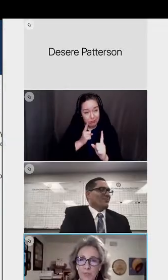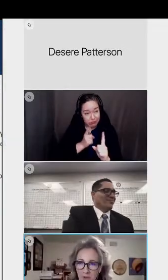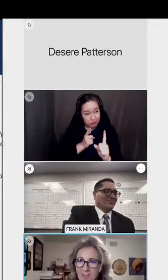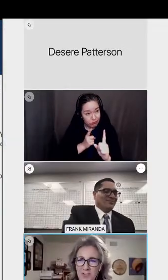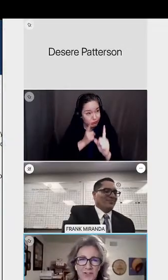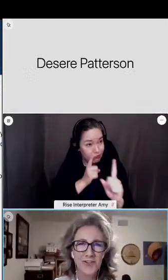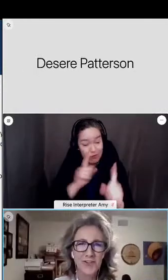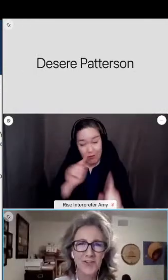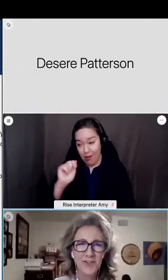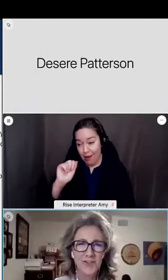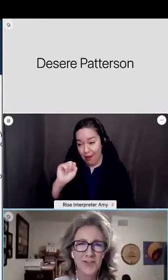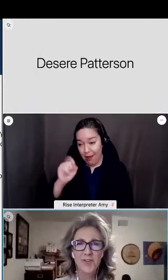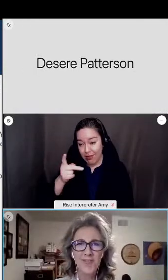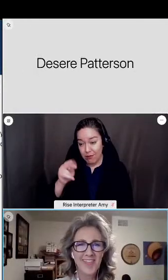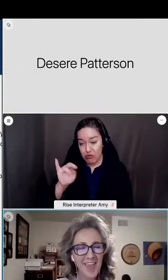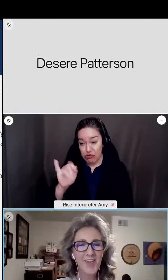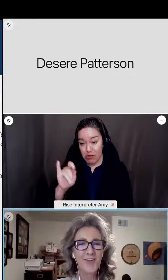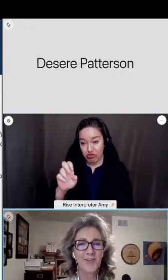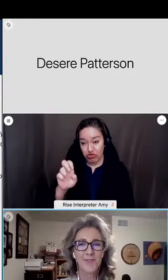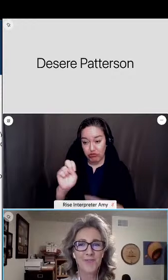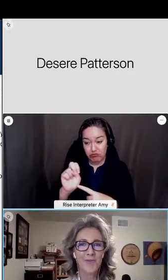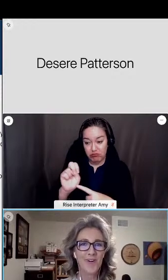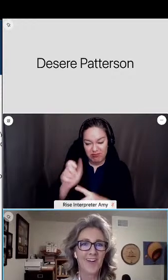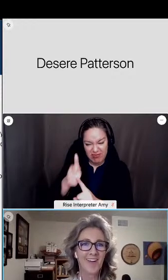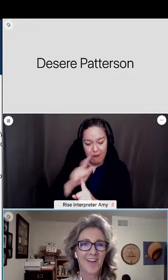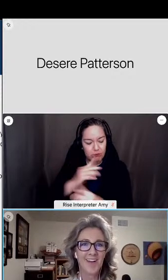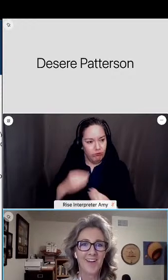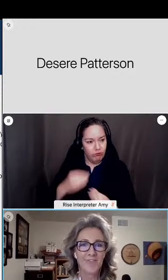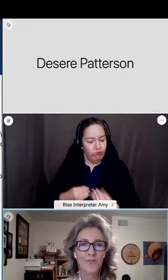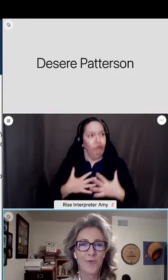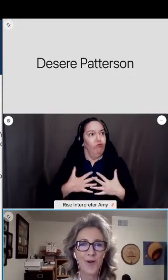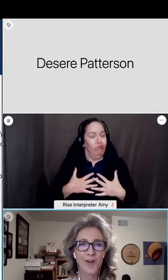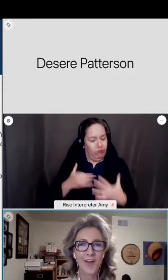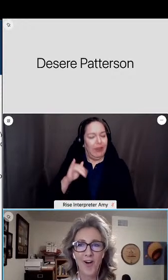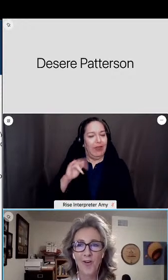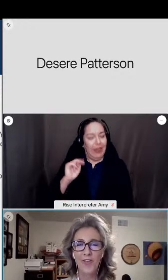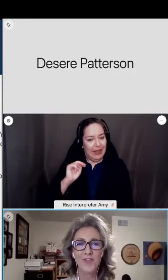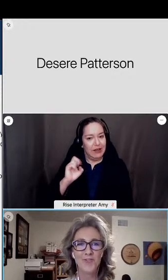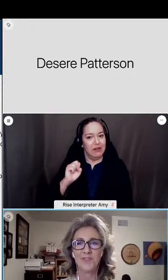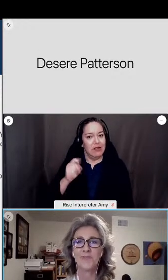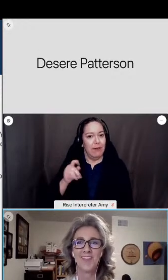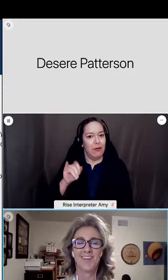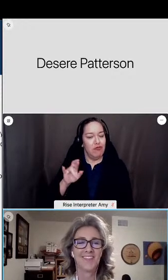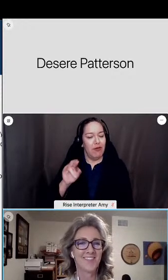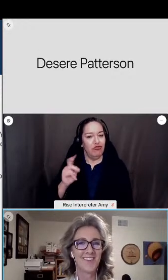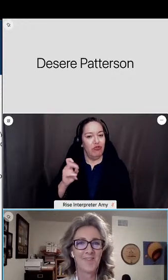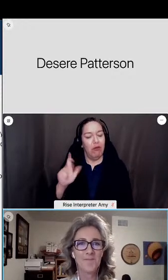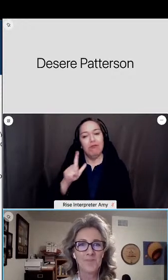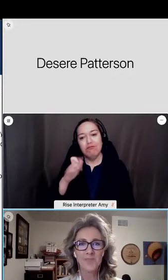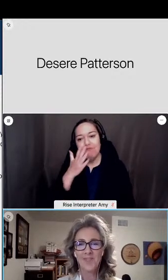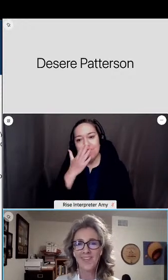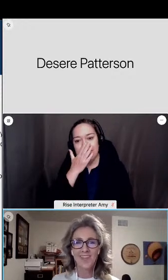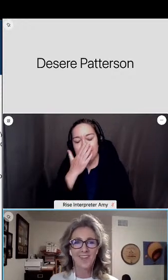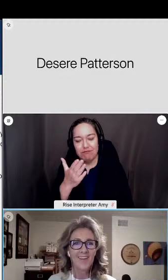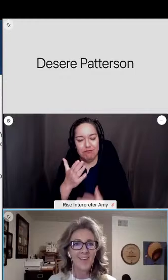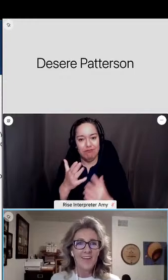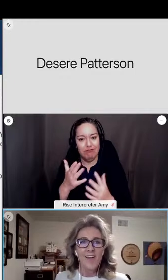inspirational. So, thank you for all that you shared with us.